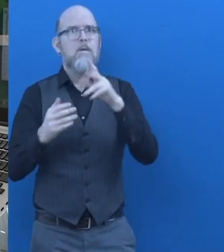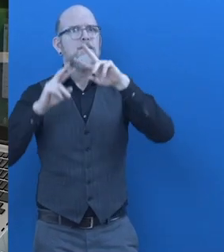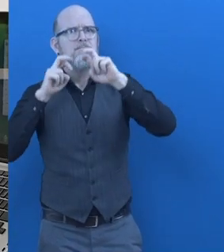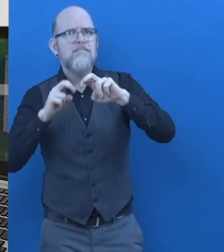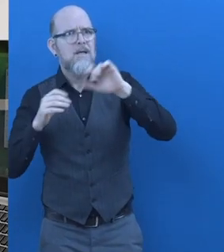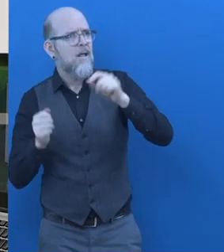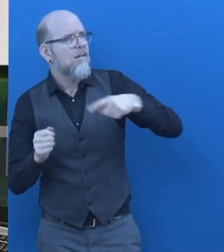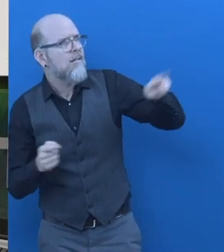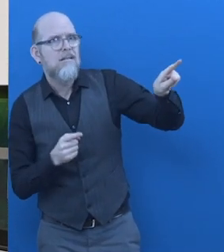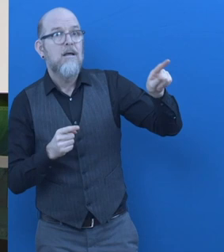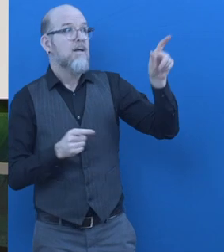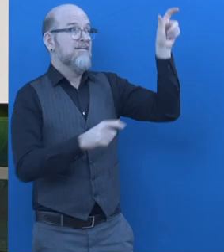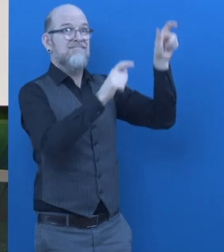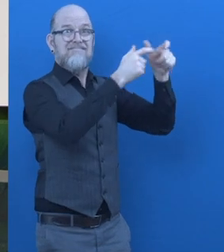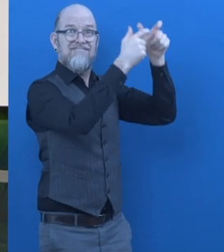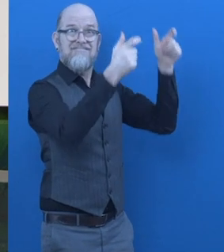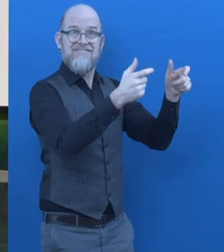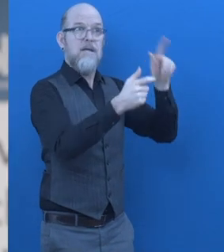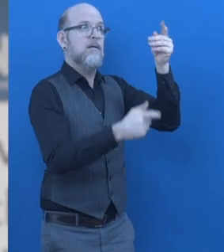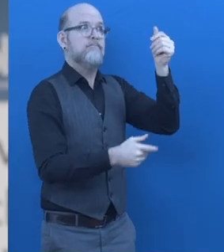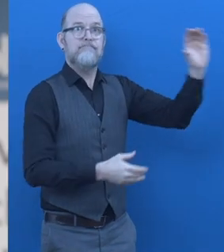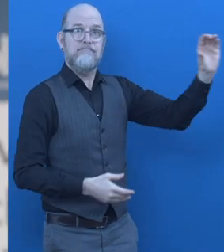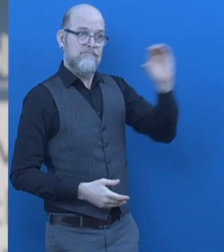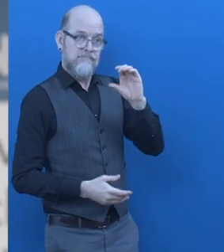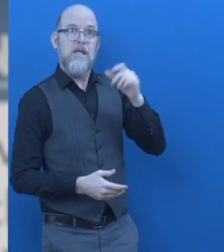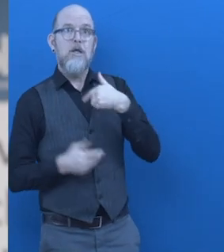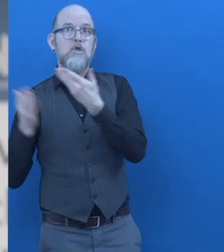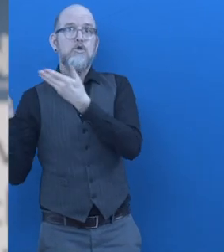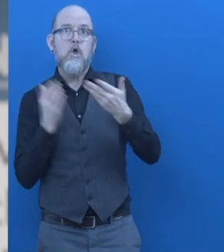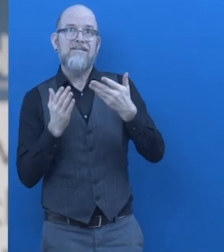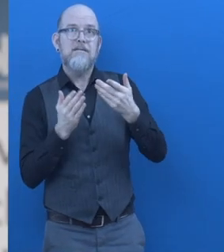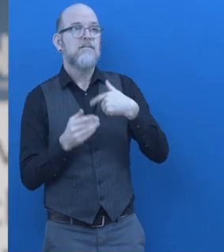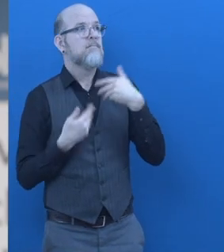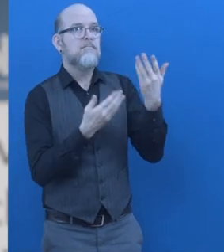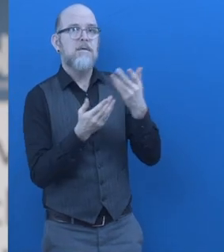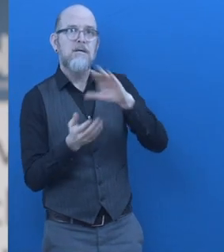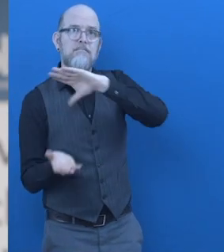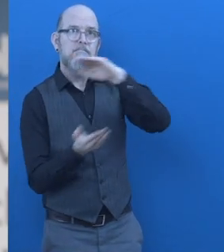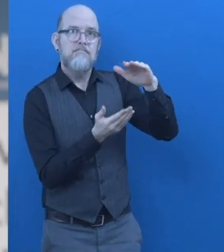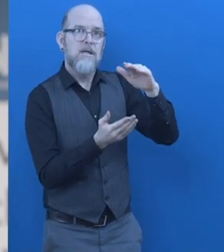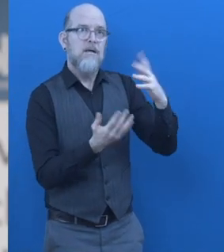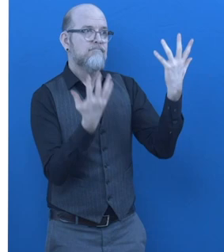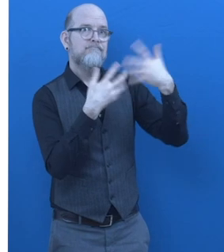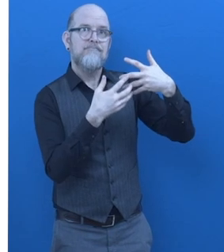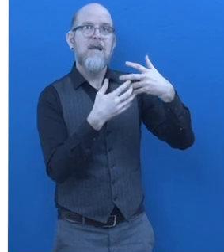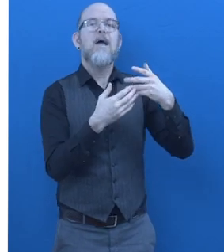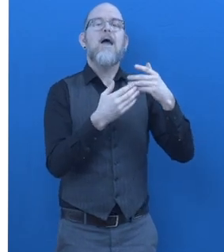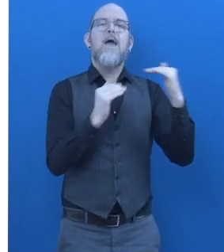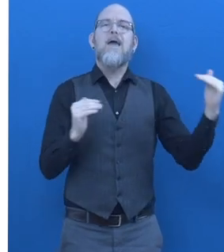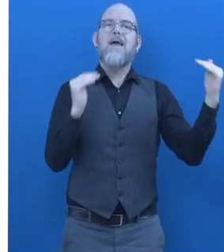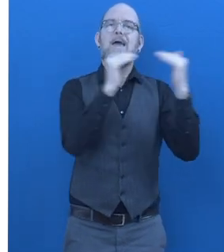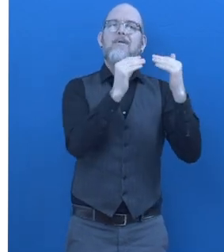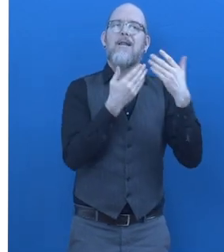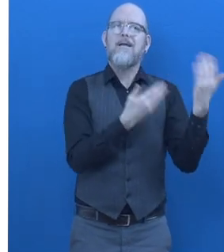pay for this adjustment which is needed for the individual to be on a level playing field with their peers. What is